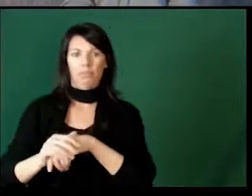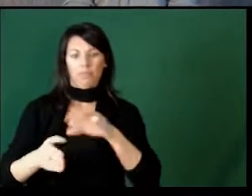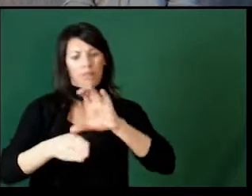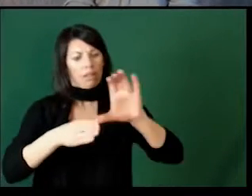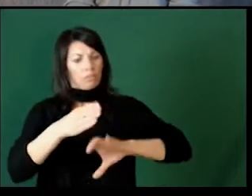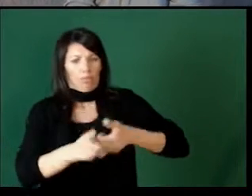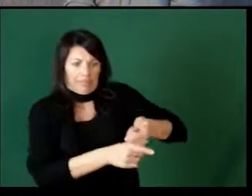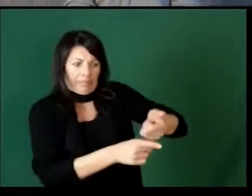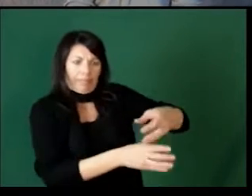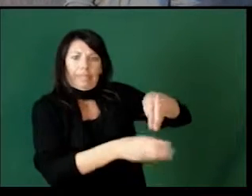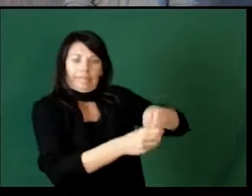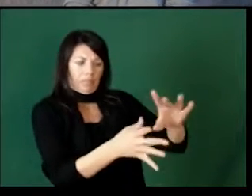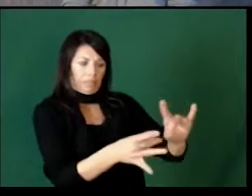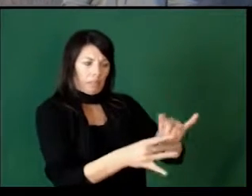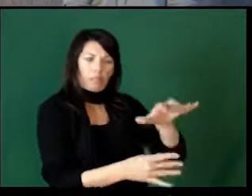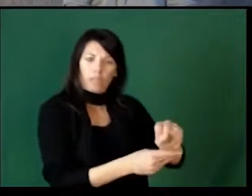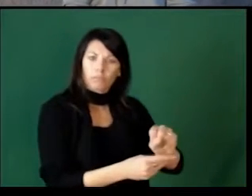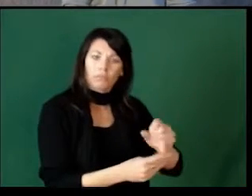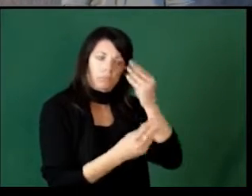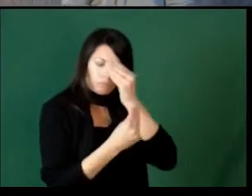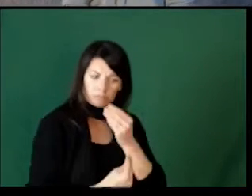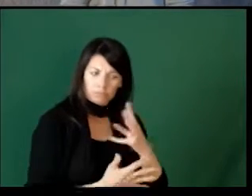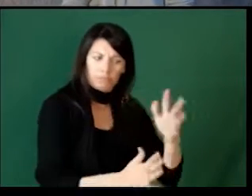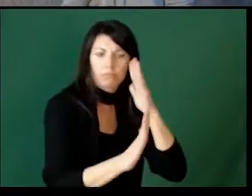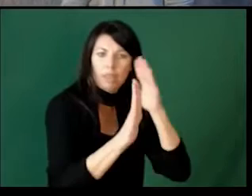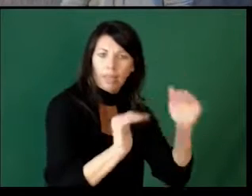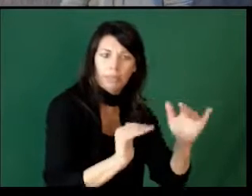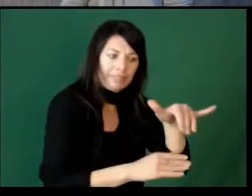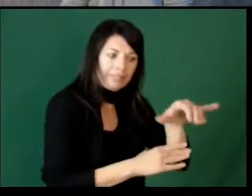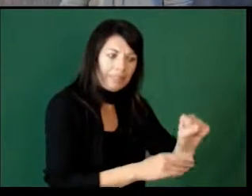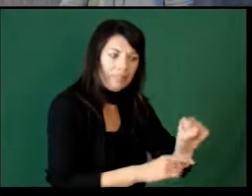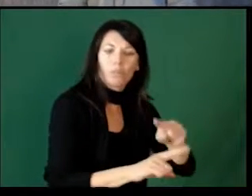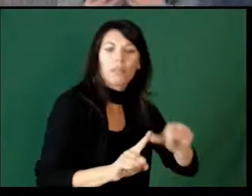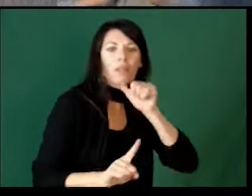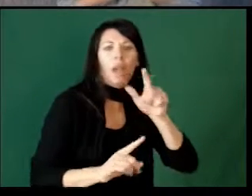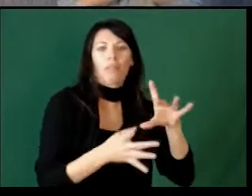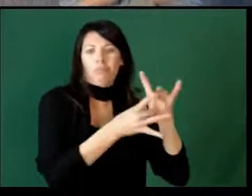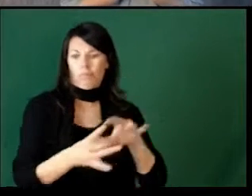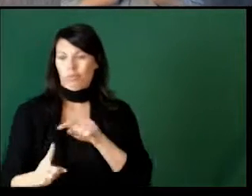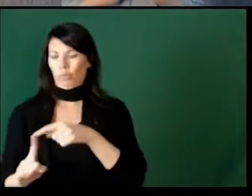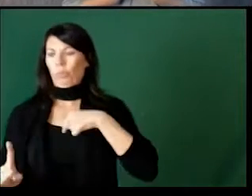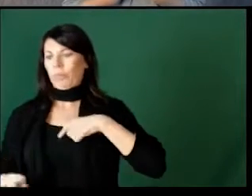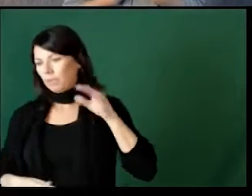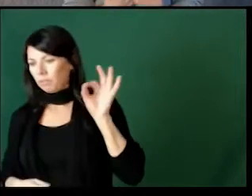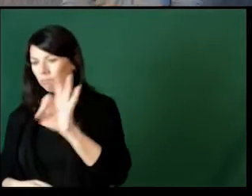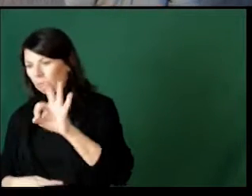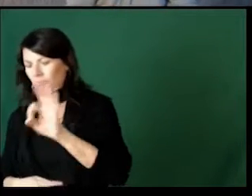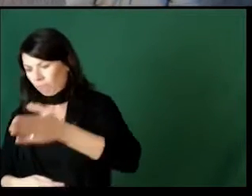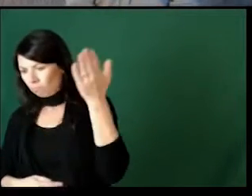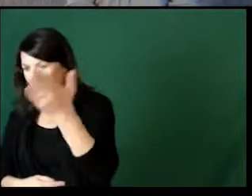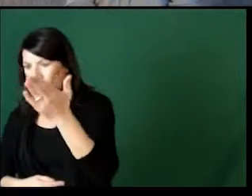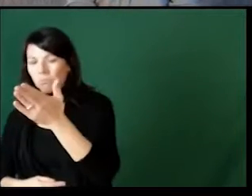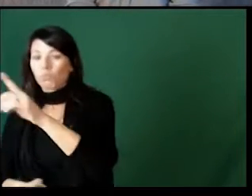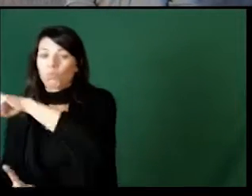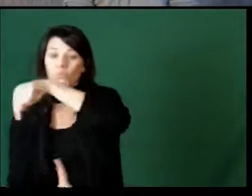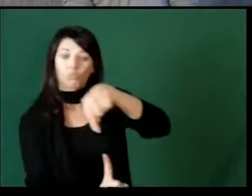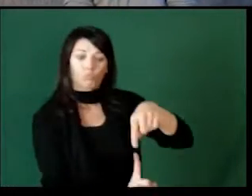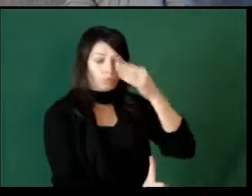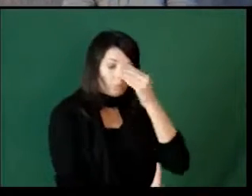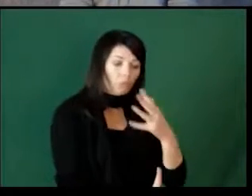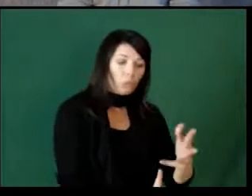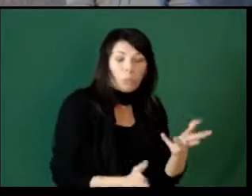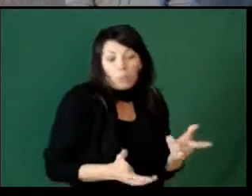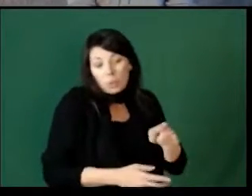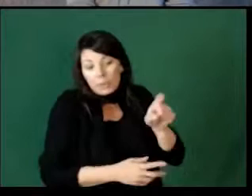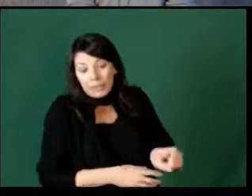embedded in the statement. It still tells them what's expected or what they'll get when it's done, but it's not about me lecturing them anymore. Now it's about